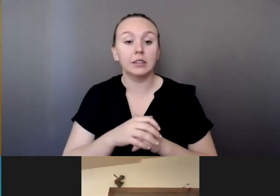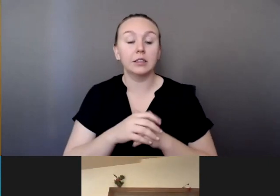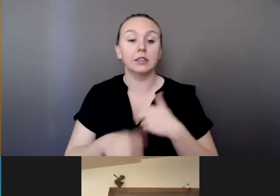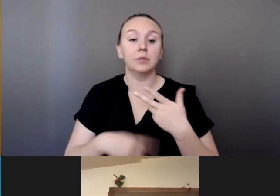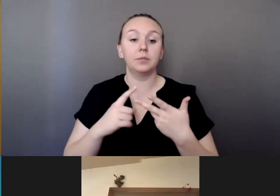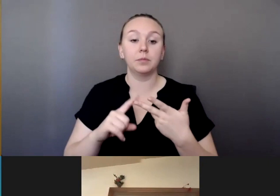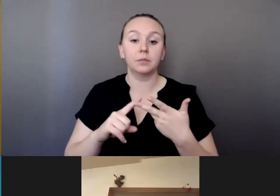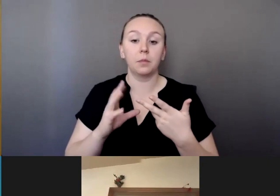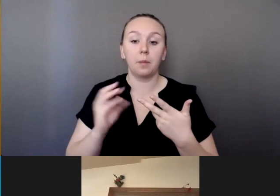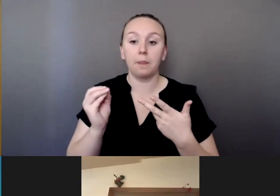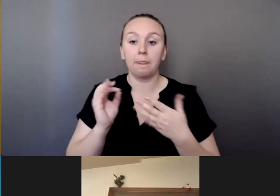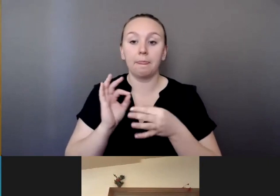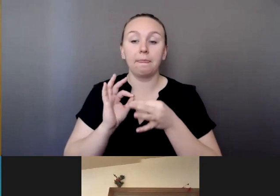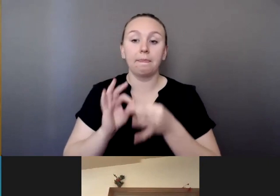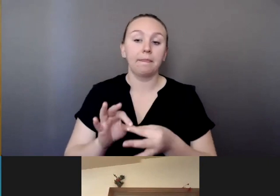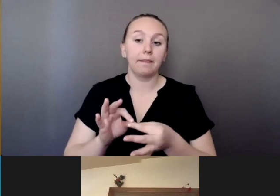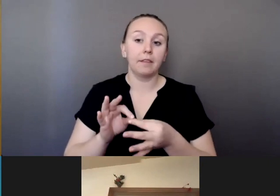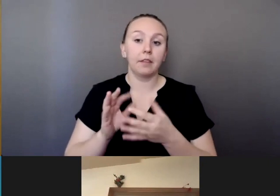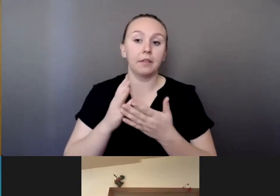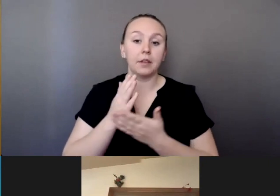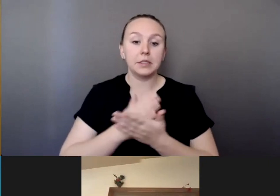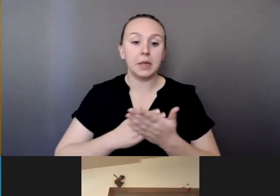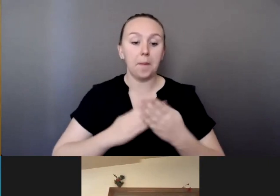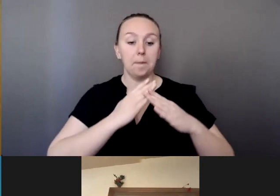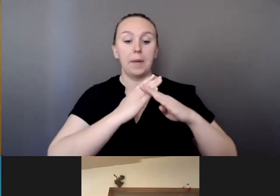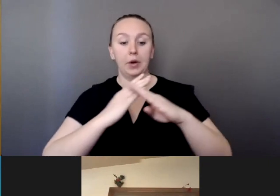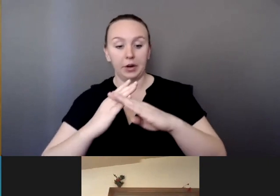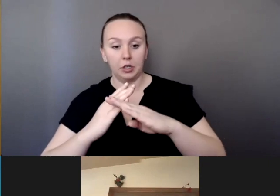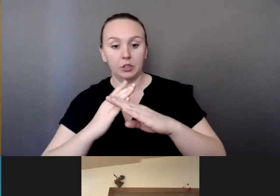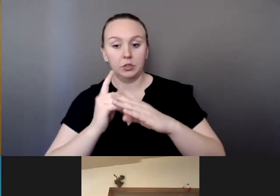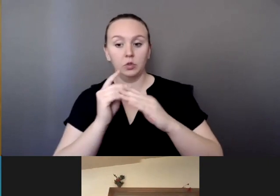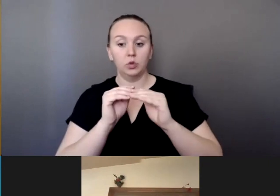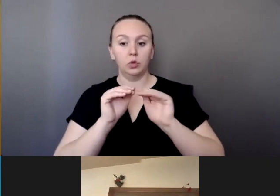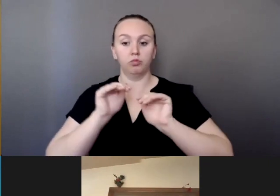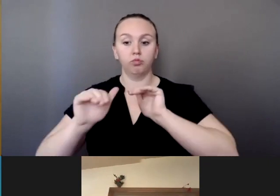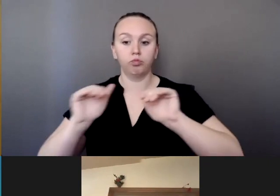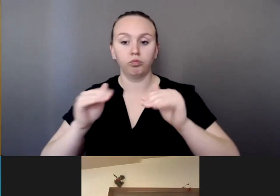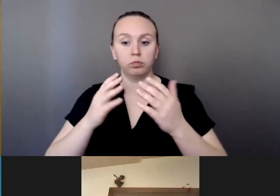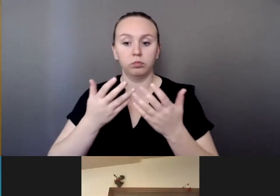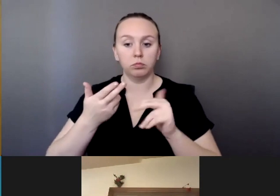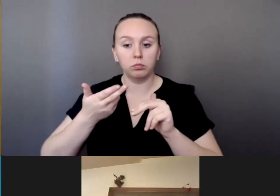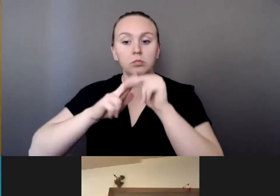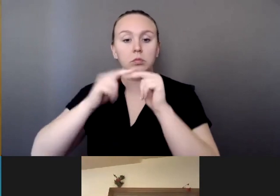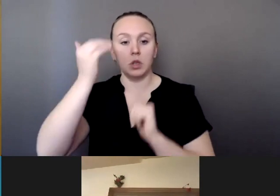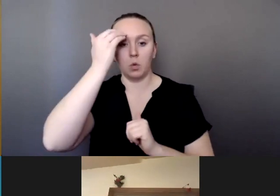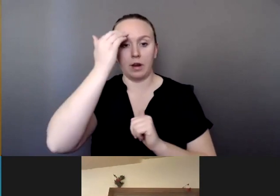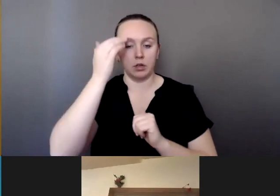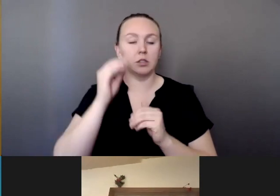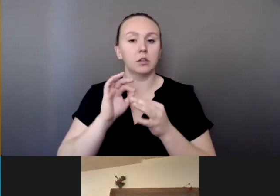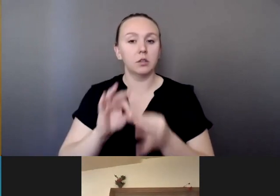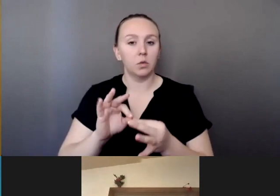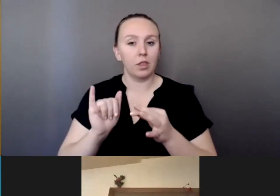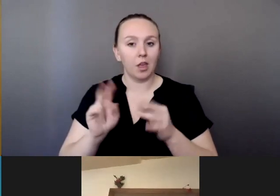around, you know, some of the obstacles to bringing awareness to these issues. Bernie has helped us